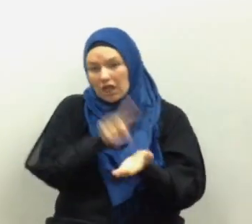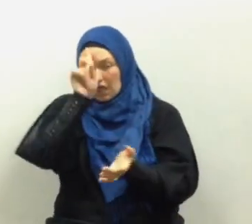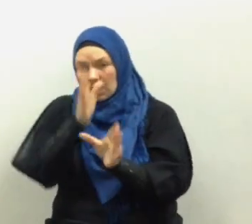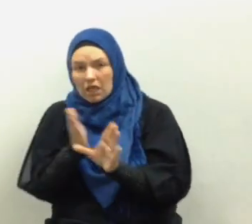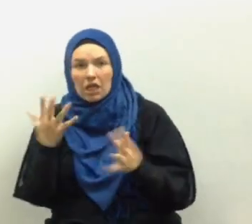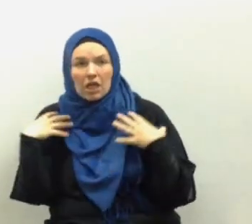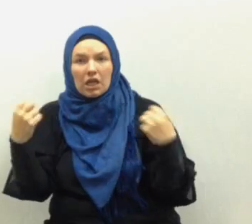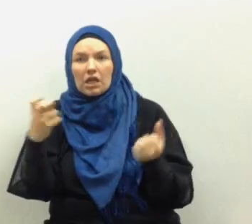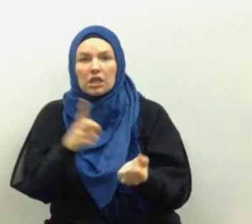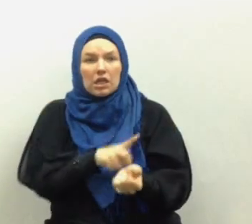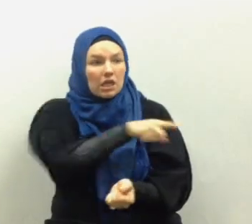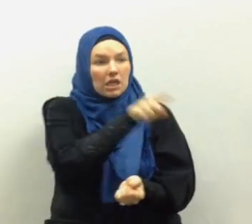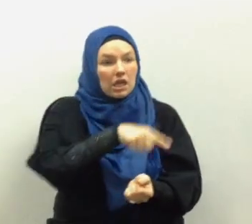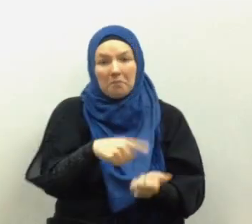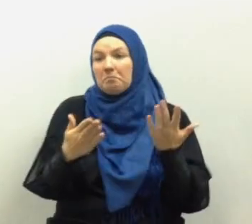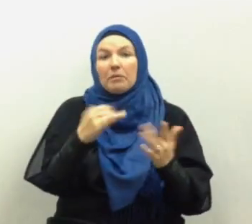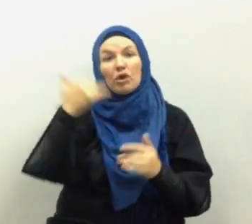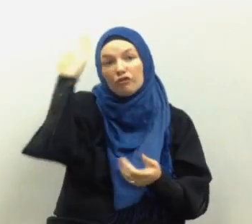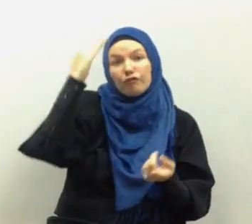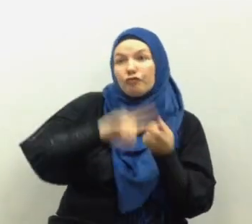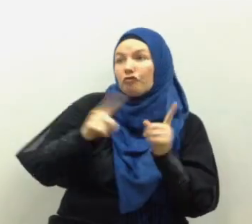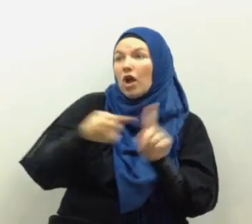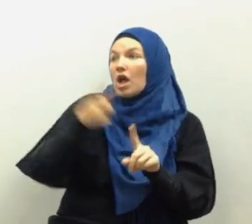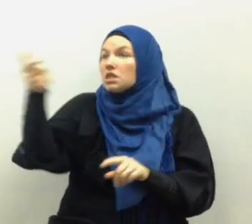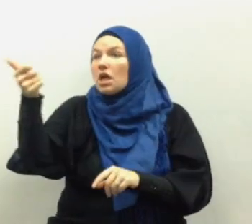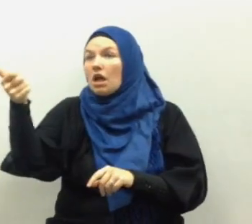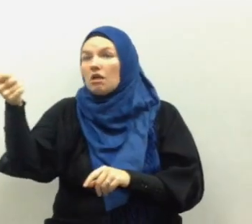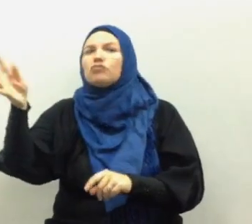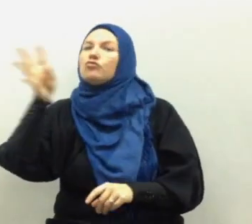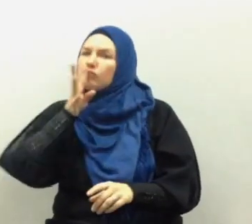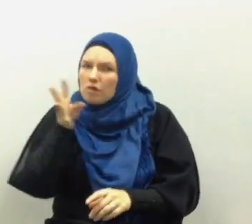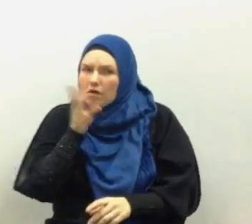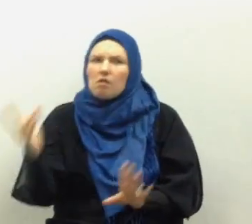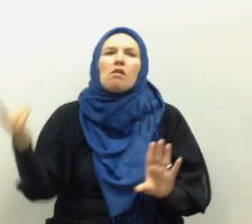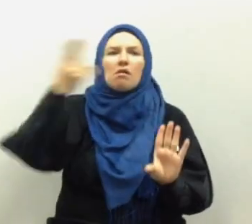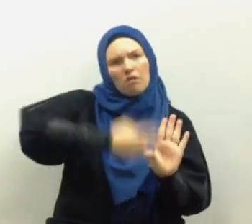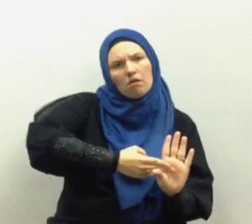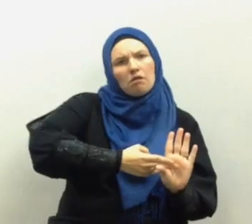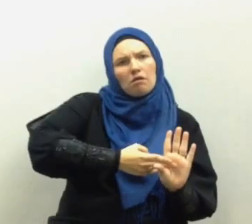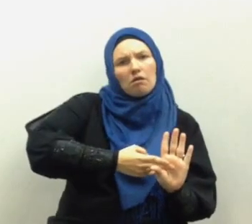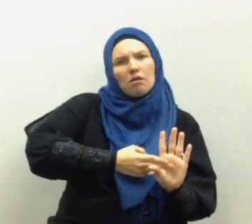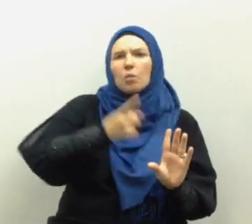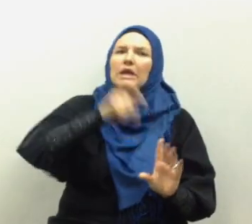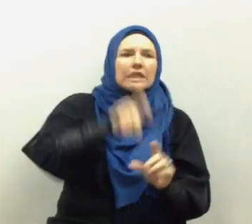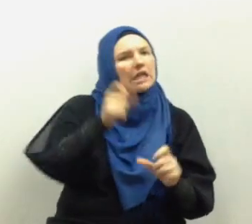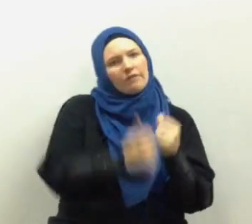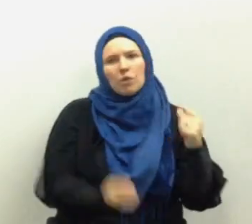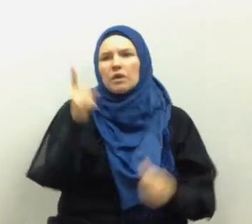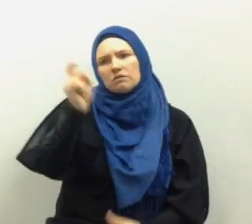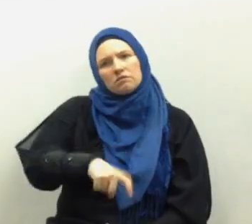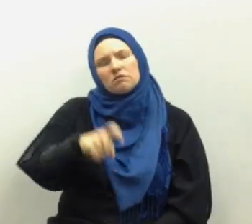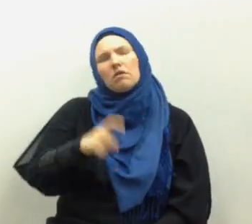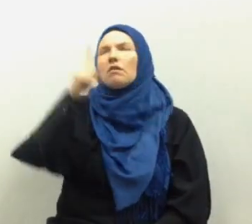or any health care professional that is not here that you know talk to them to commit we